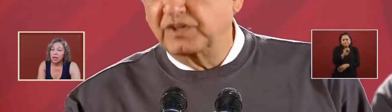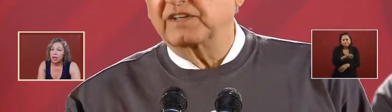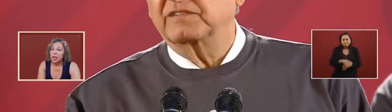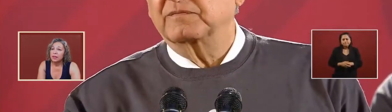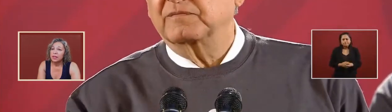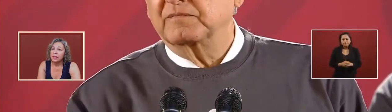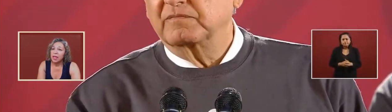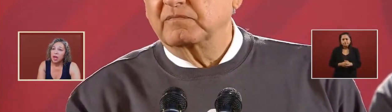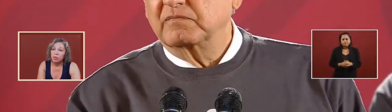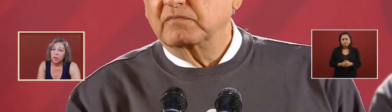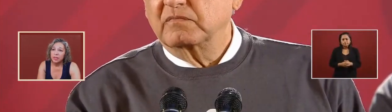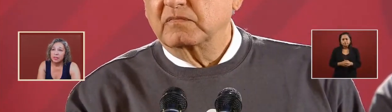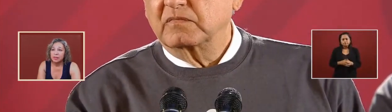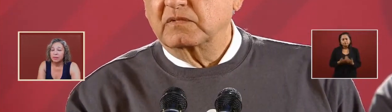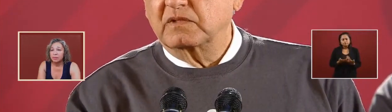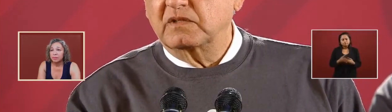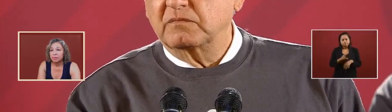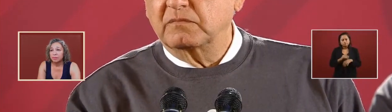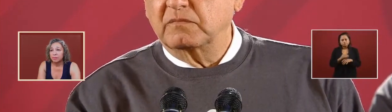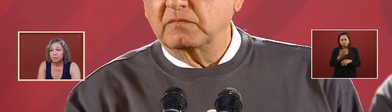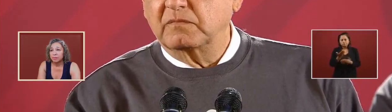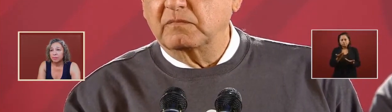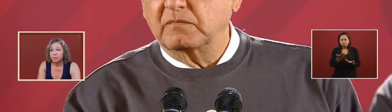and that they help us